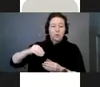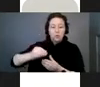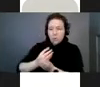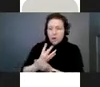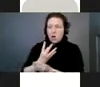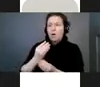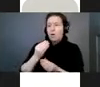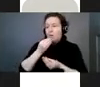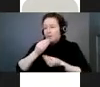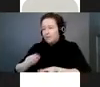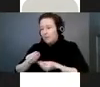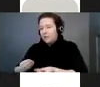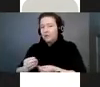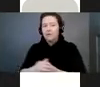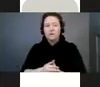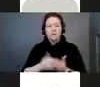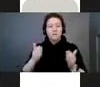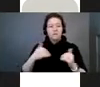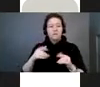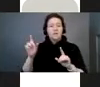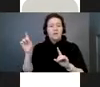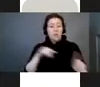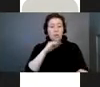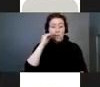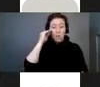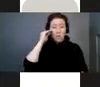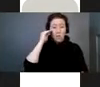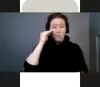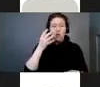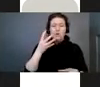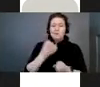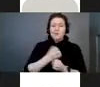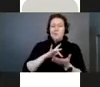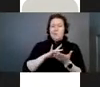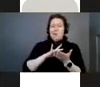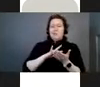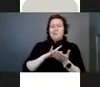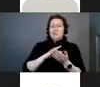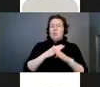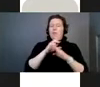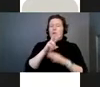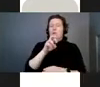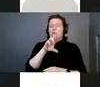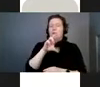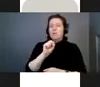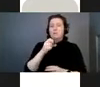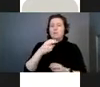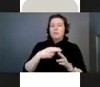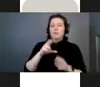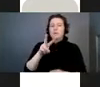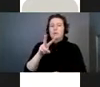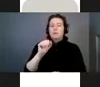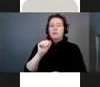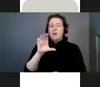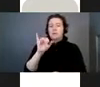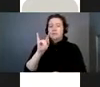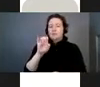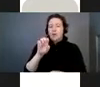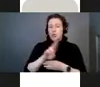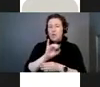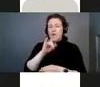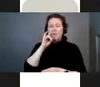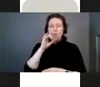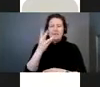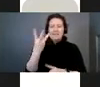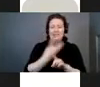she was put on an antiviral treatment called Balsight. And she took that for six months. And that was covered by